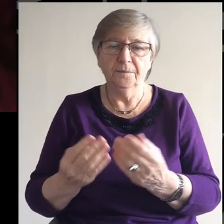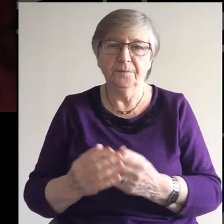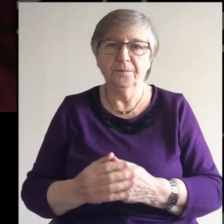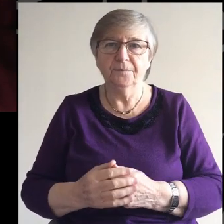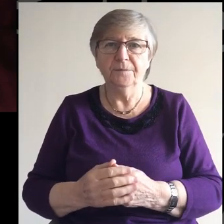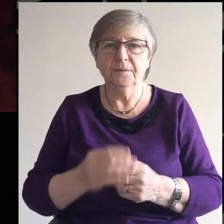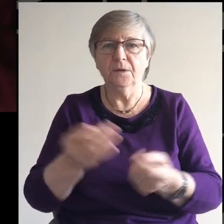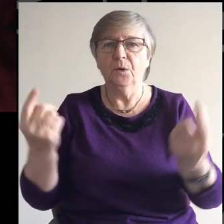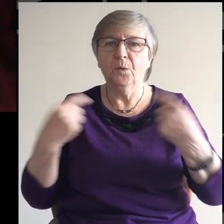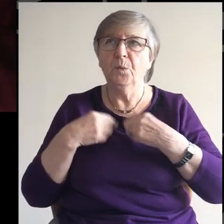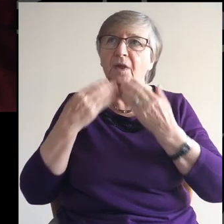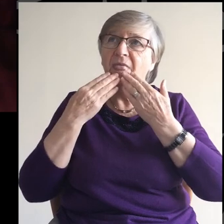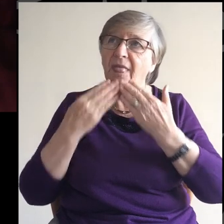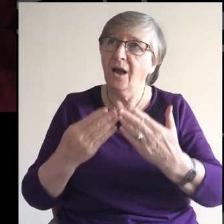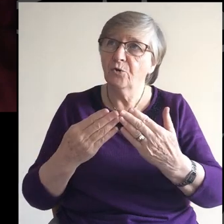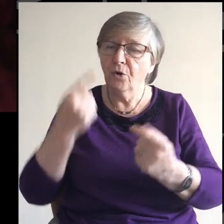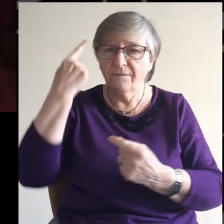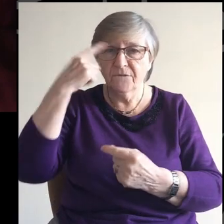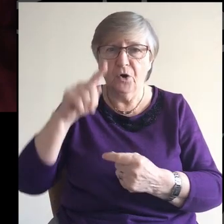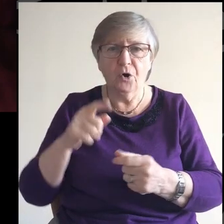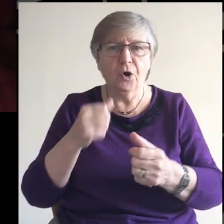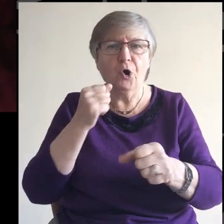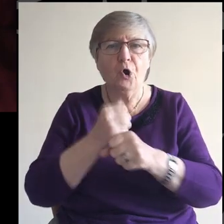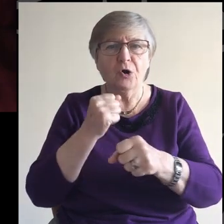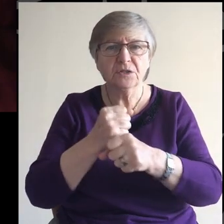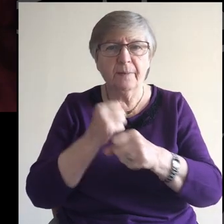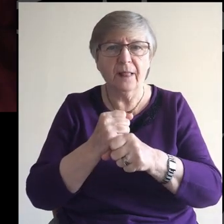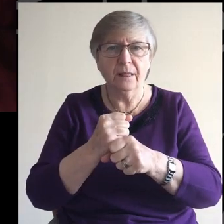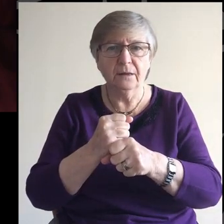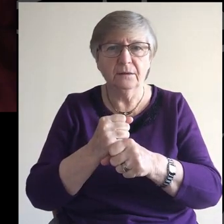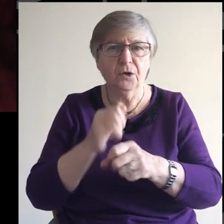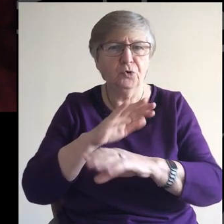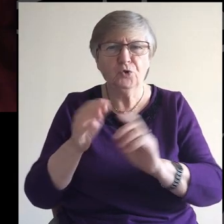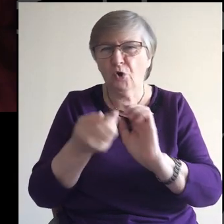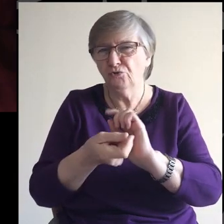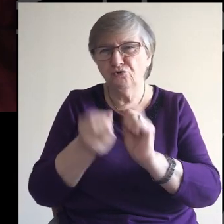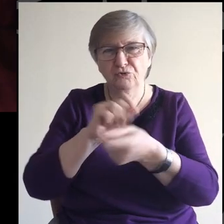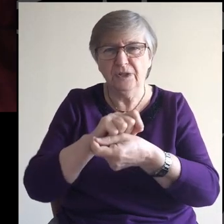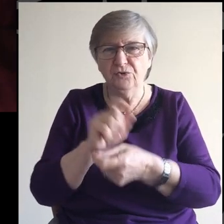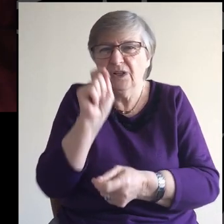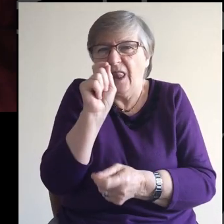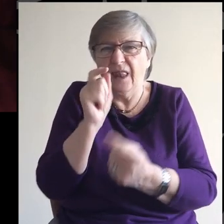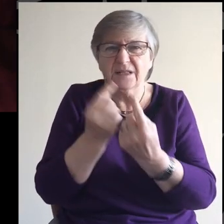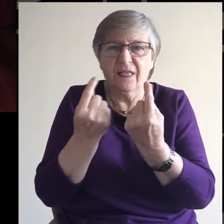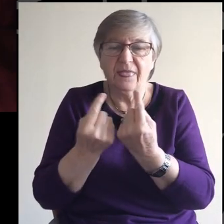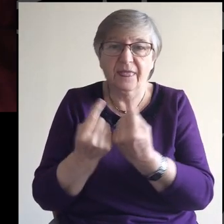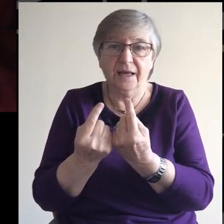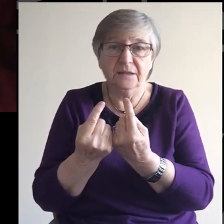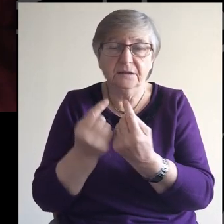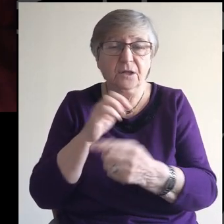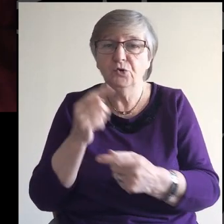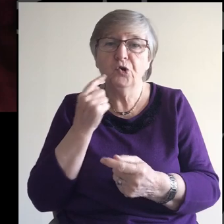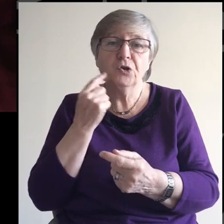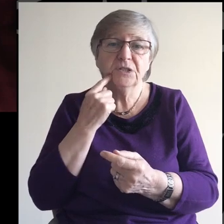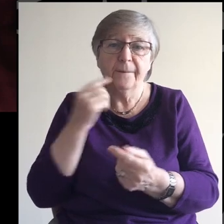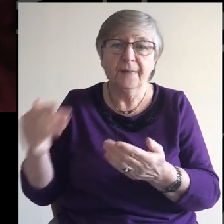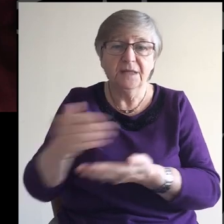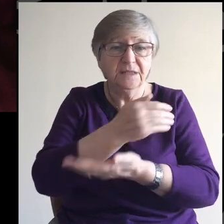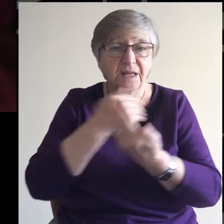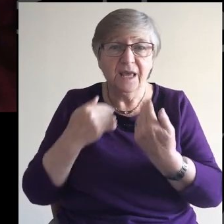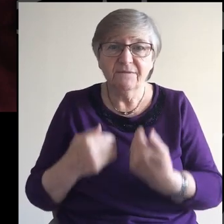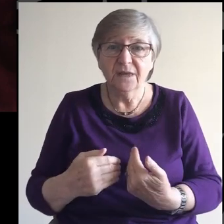And we thank you for that gospel, not simply a gospel that changes one or two wee bits and pieces, not simply a saviour who